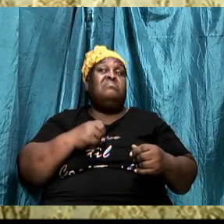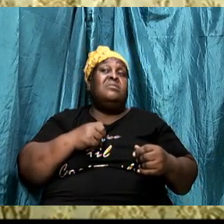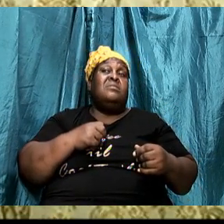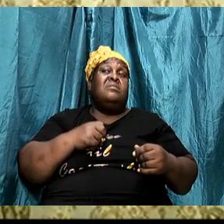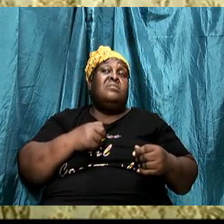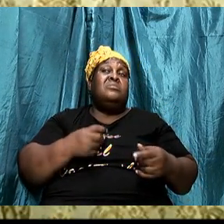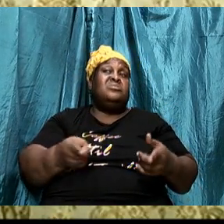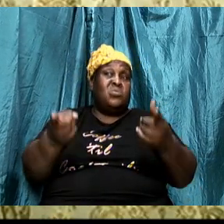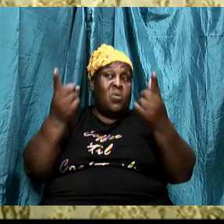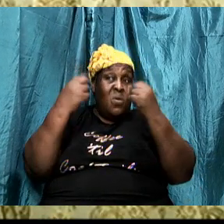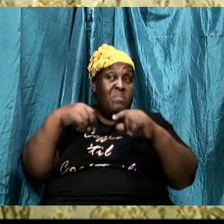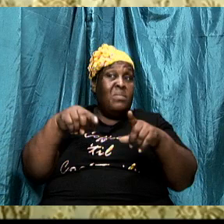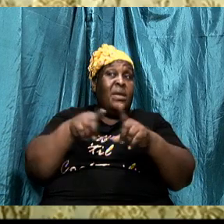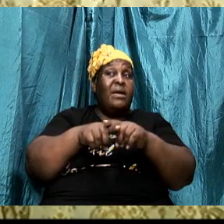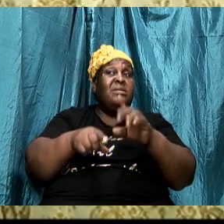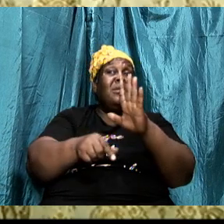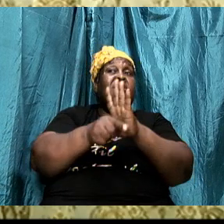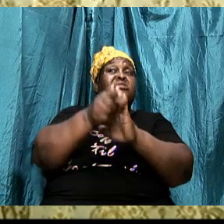And he's going to talk.